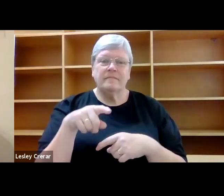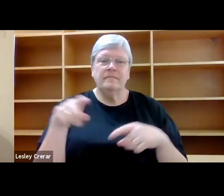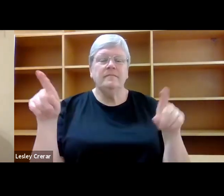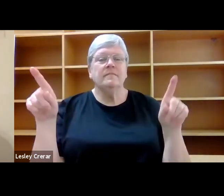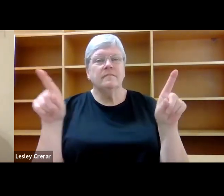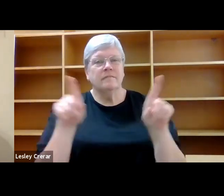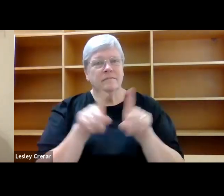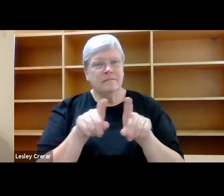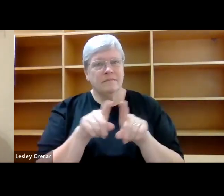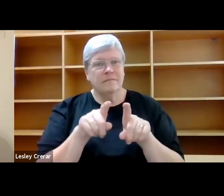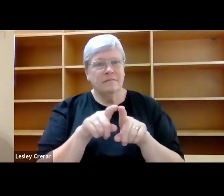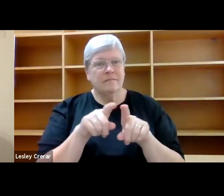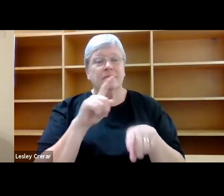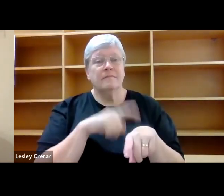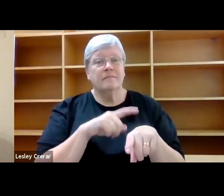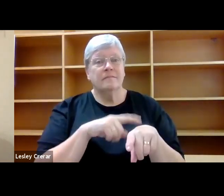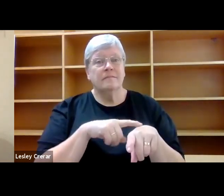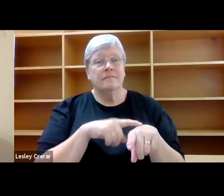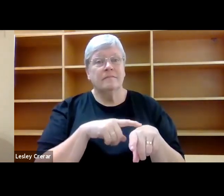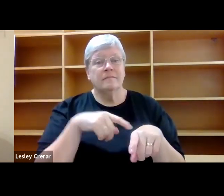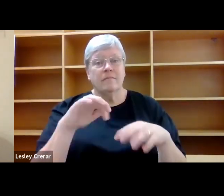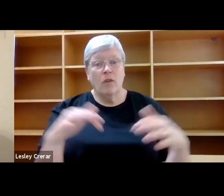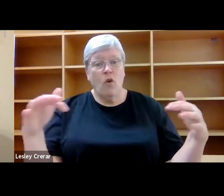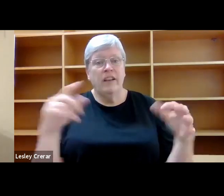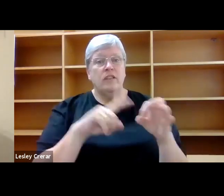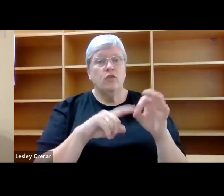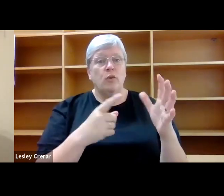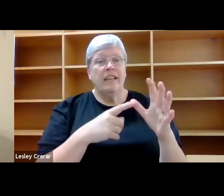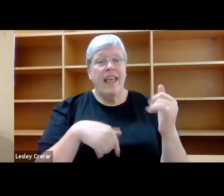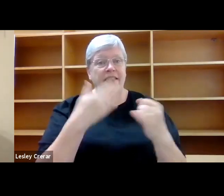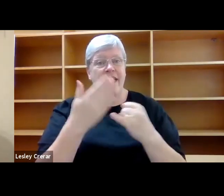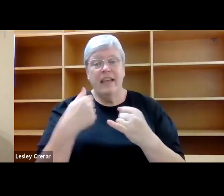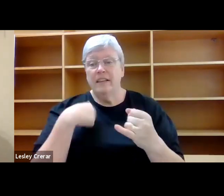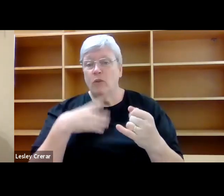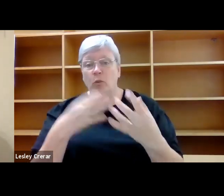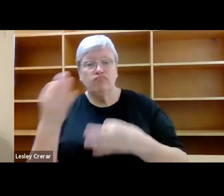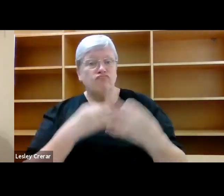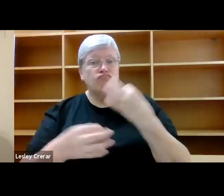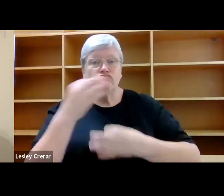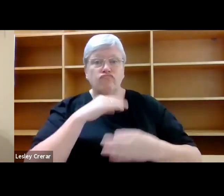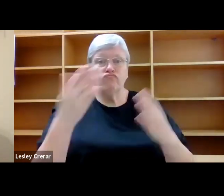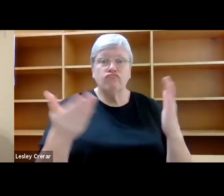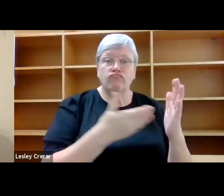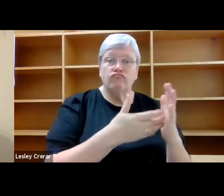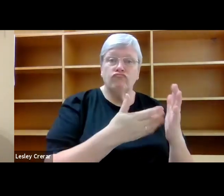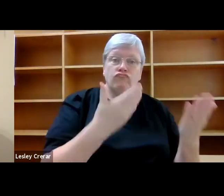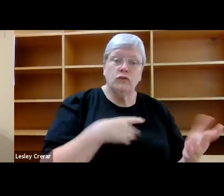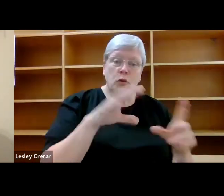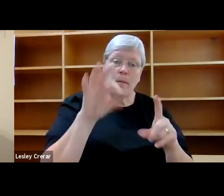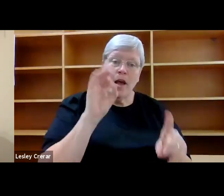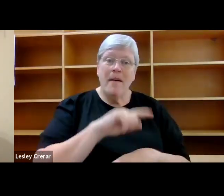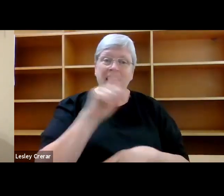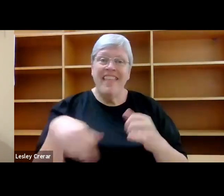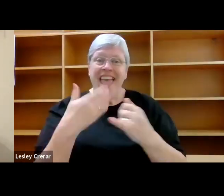And then there'll be time for an audience Q&A towards the end. So if you have anything you'd like to ask, pop it in the Q&A box and we'll pick it up then.